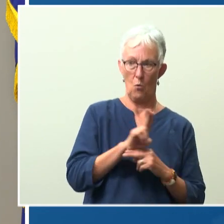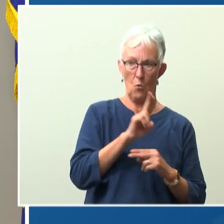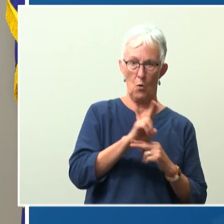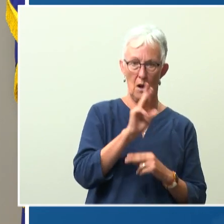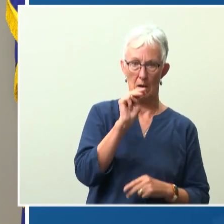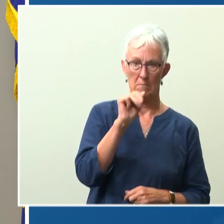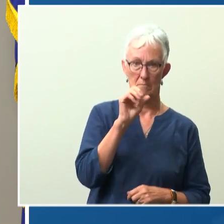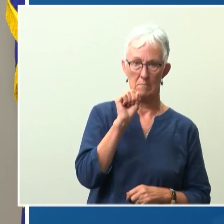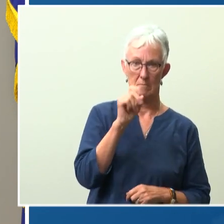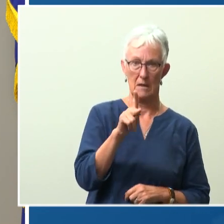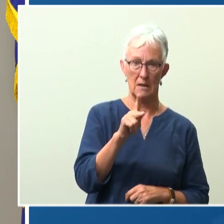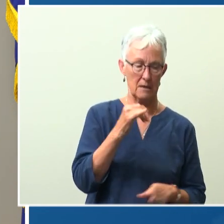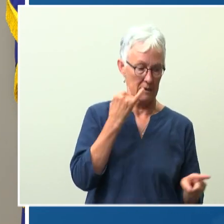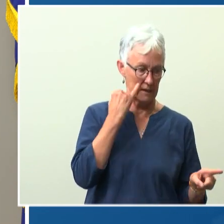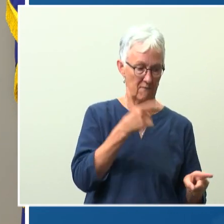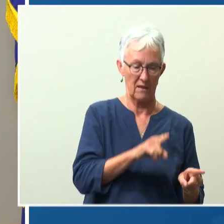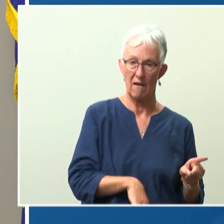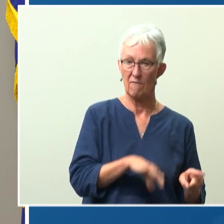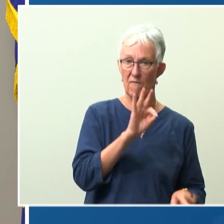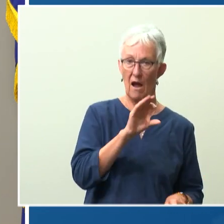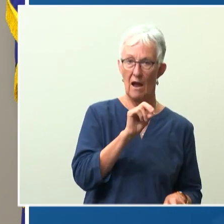they don't get to see their grandparents again.